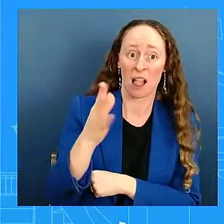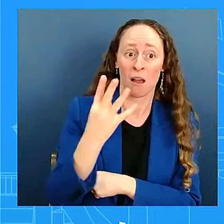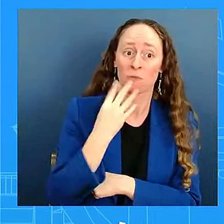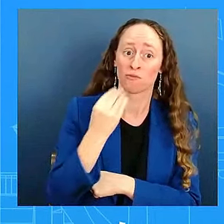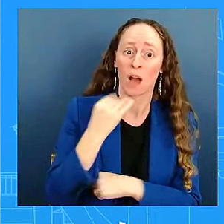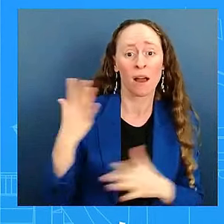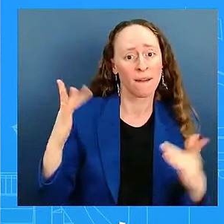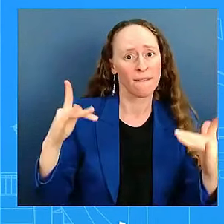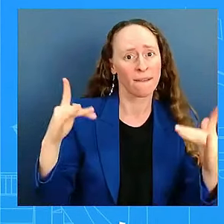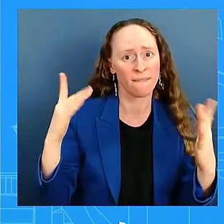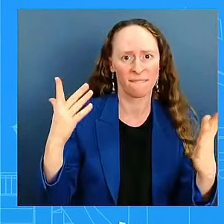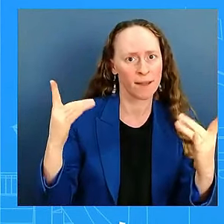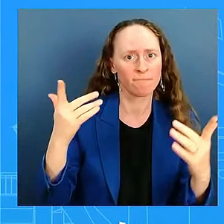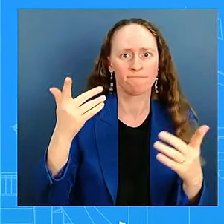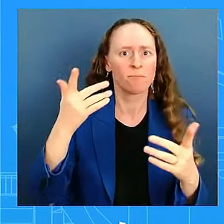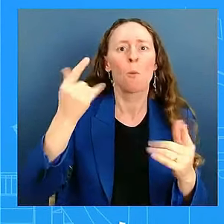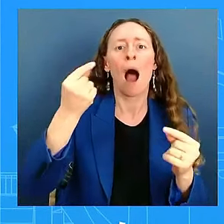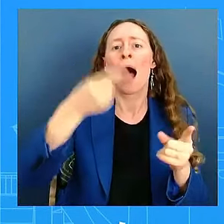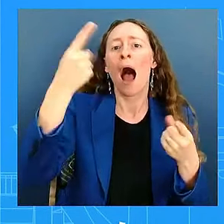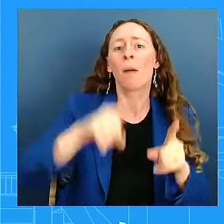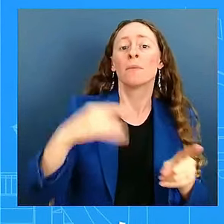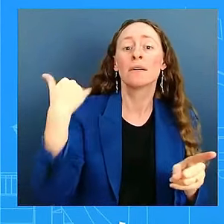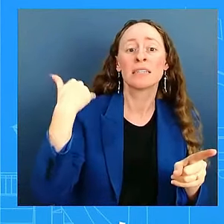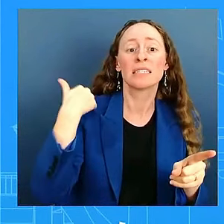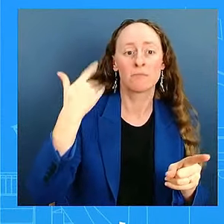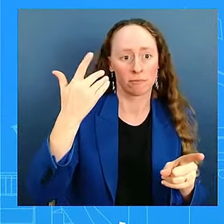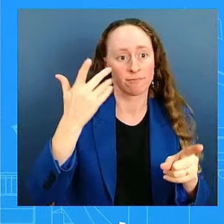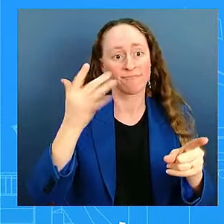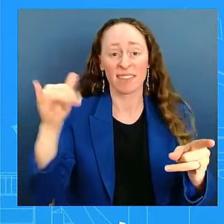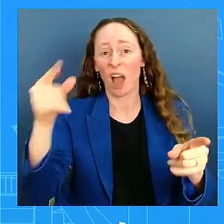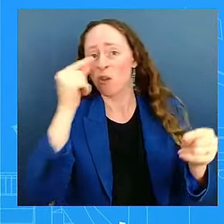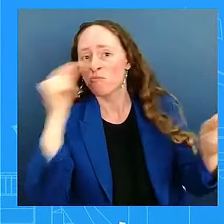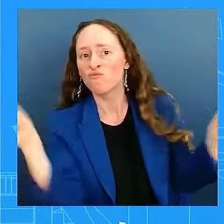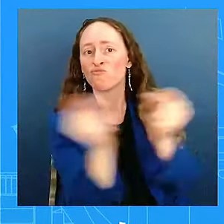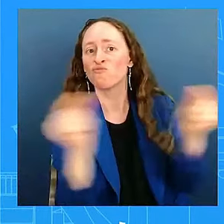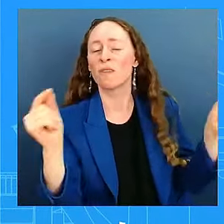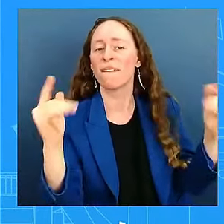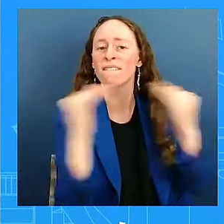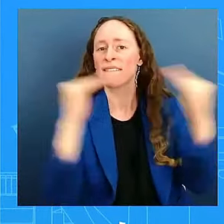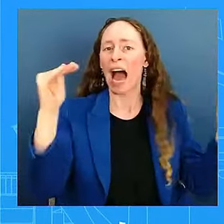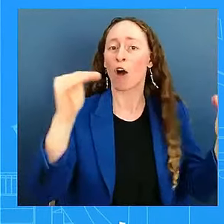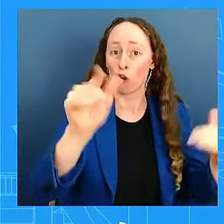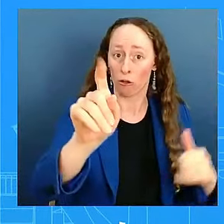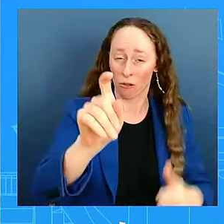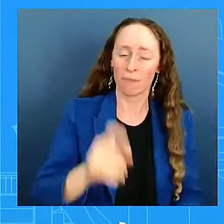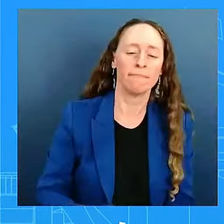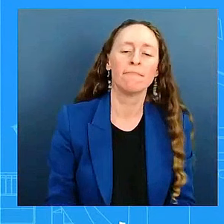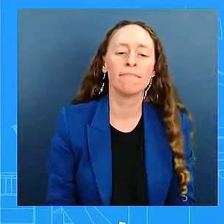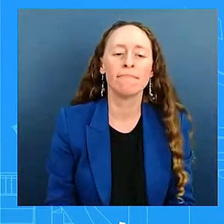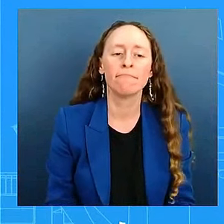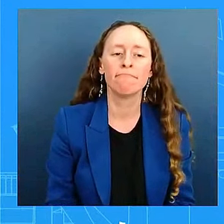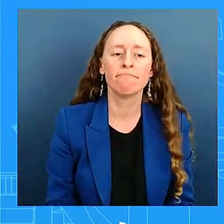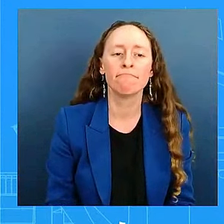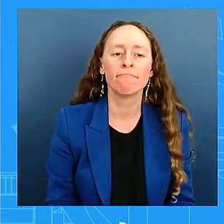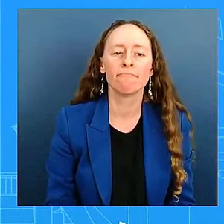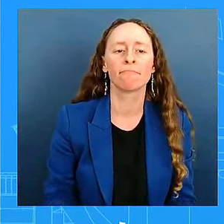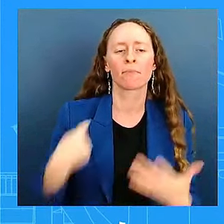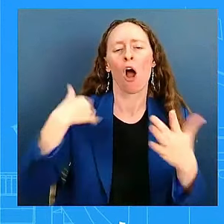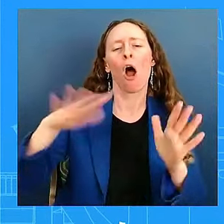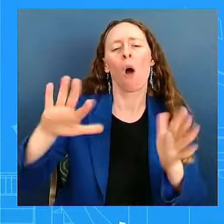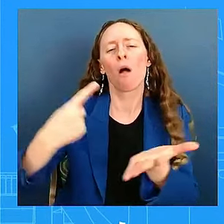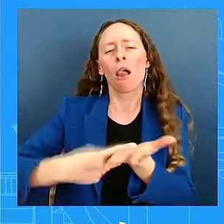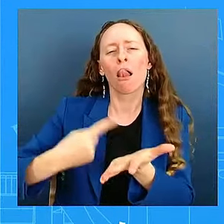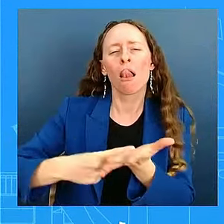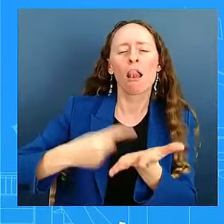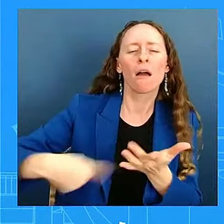initial discussions with the Israelis in the aftermath of this at the military level and also at the White House to Prime Minister's